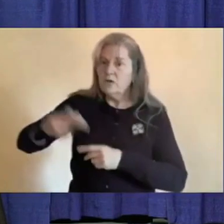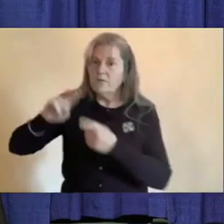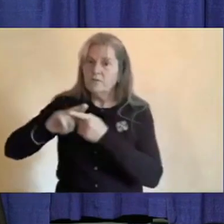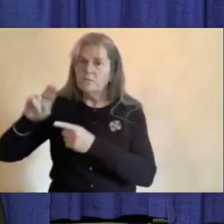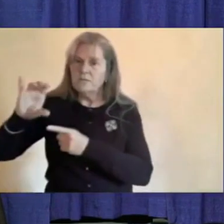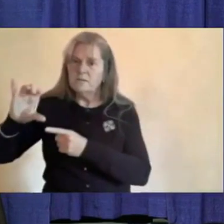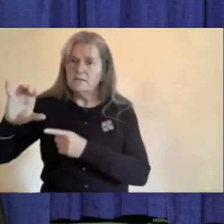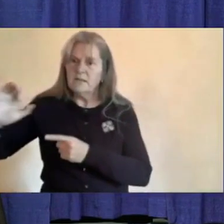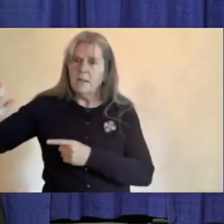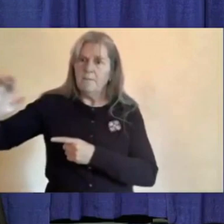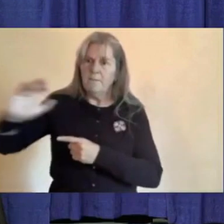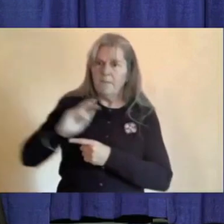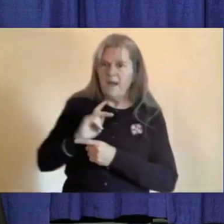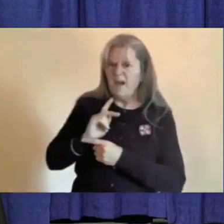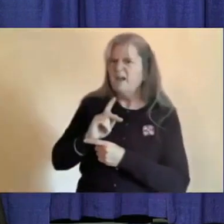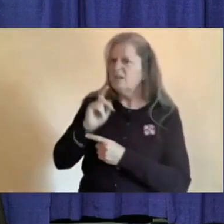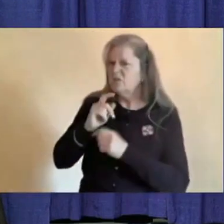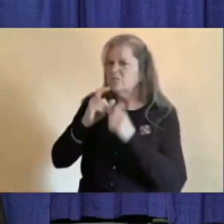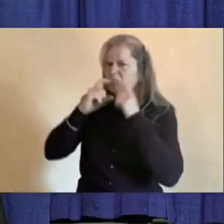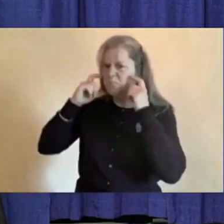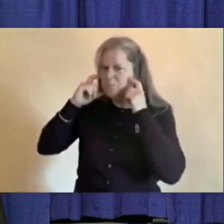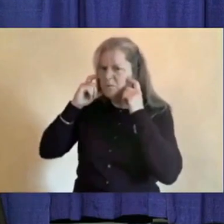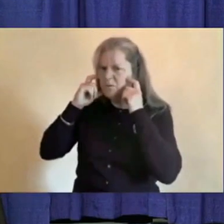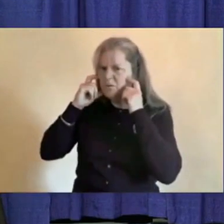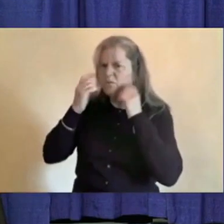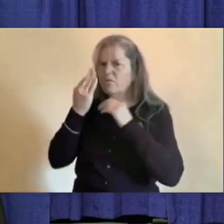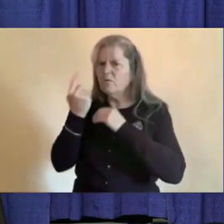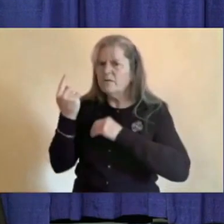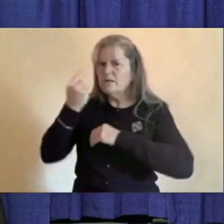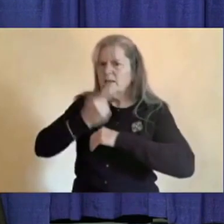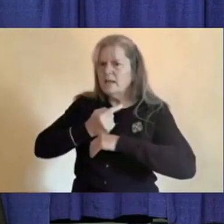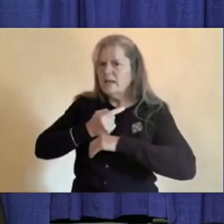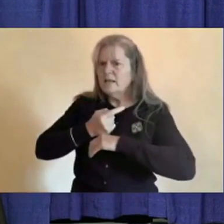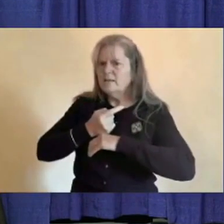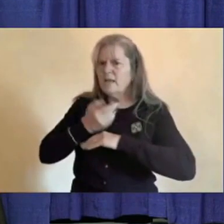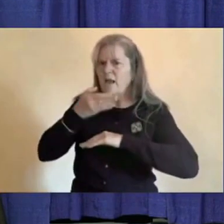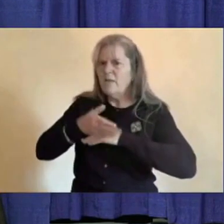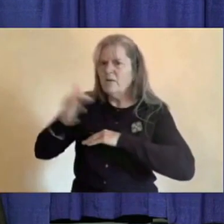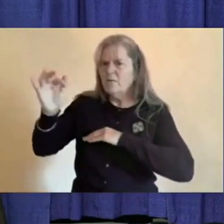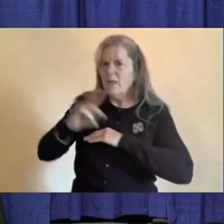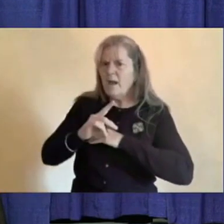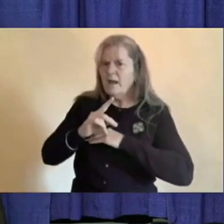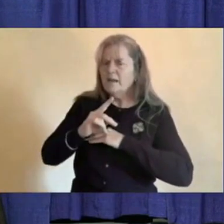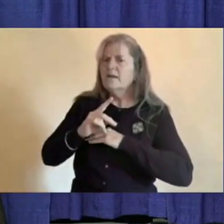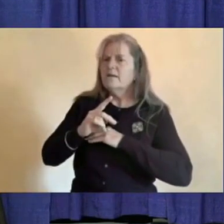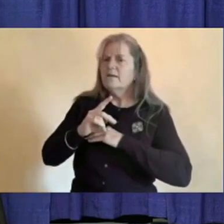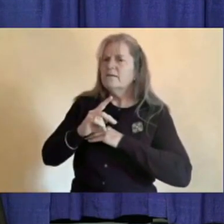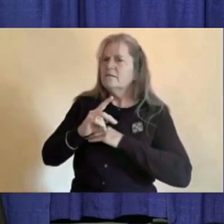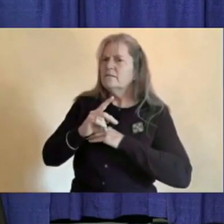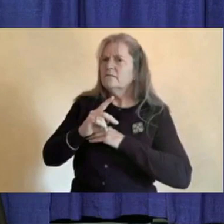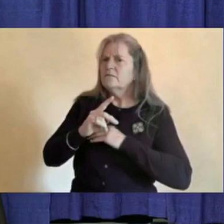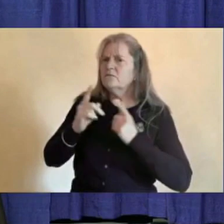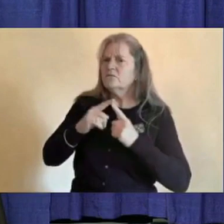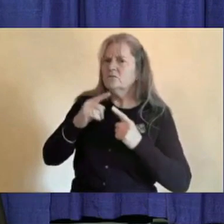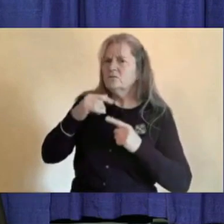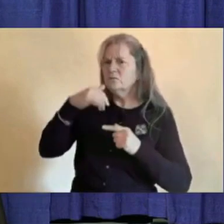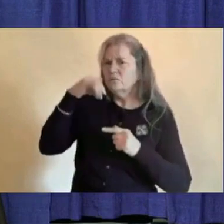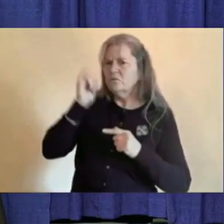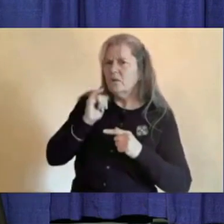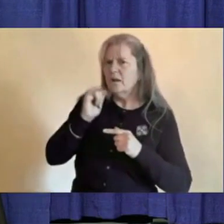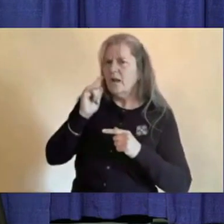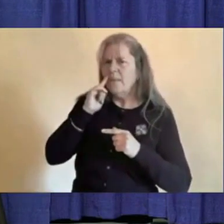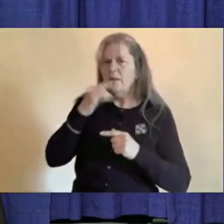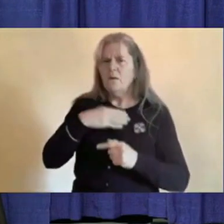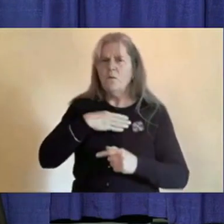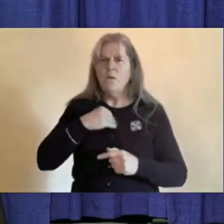should be wearing a mask for 14 days when they come back. We actually had White Horse City Councilor do that